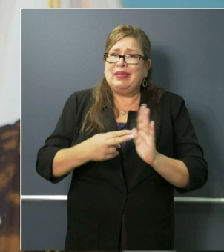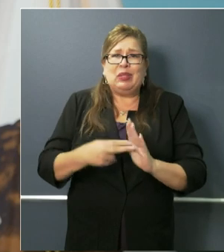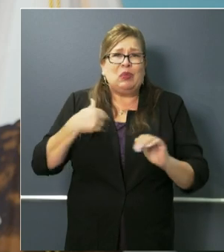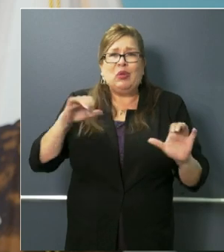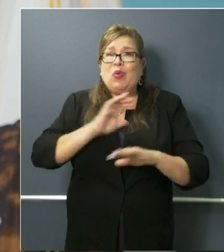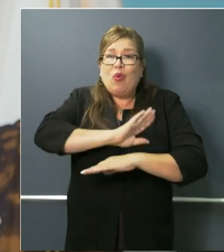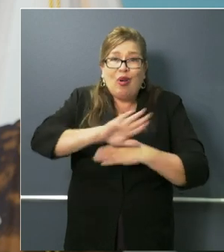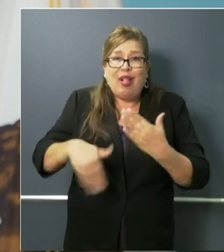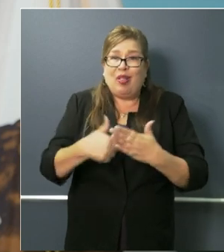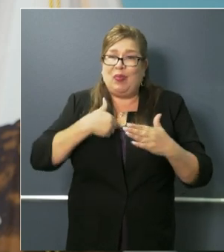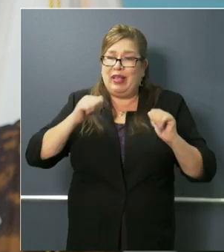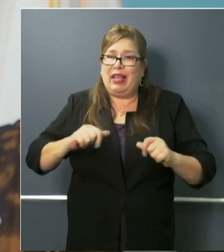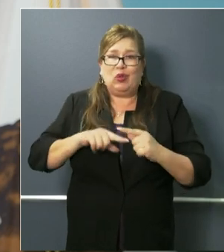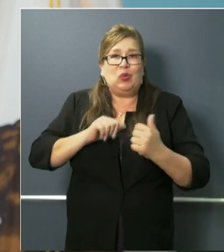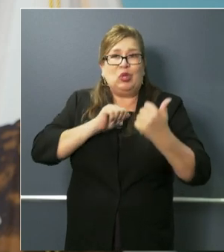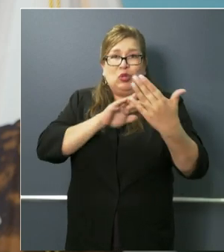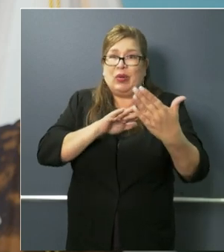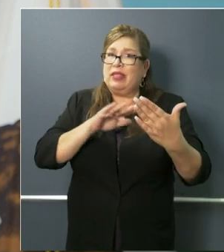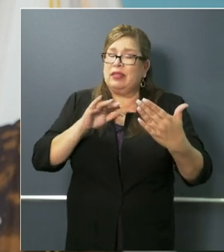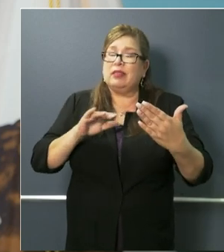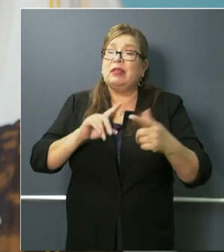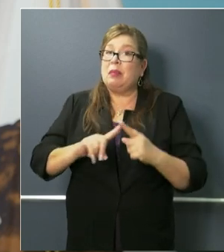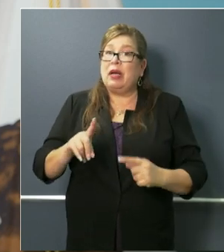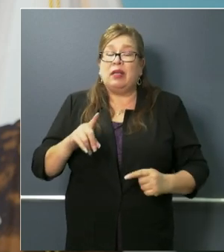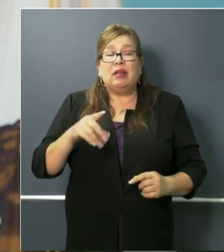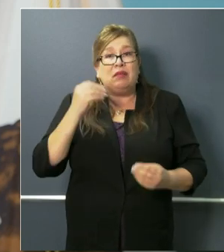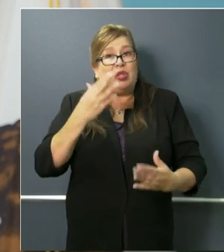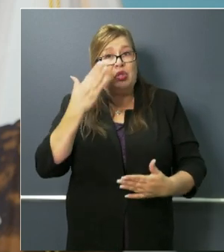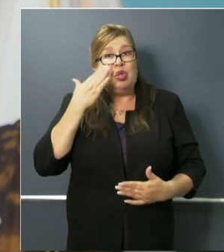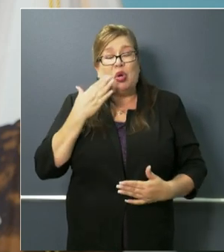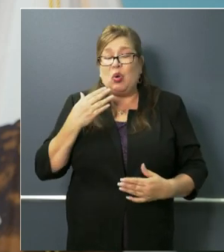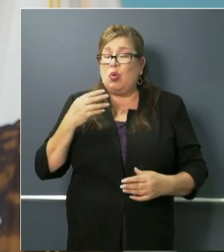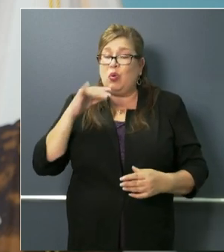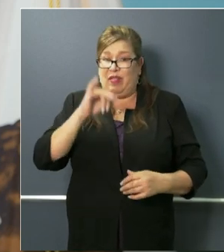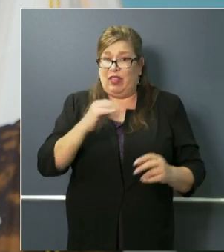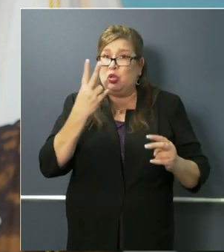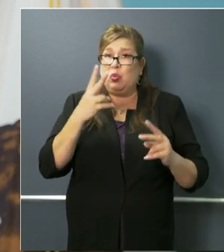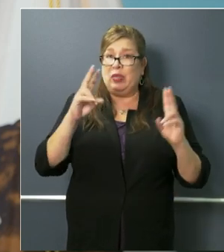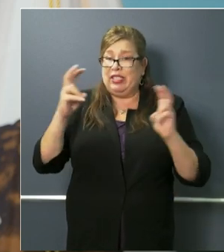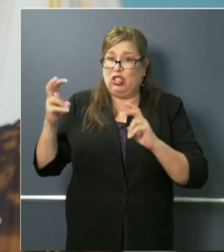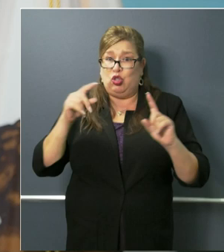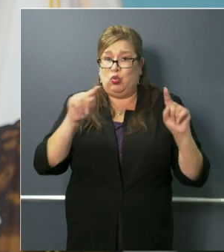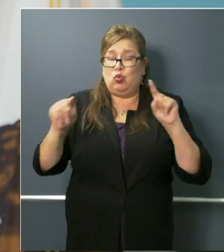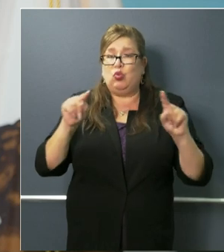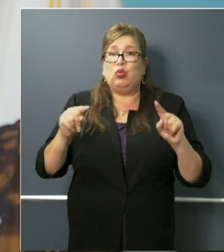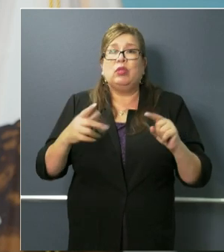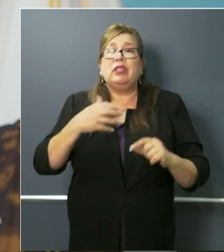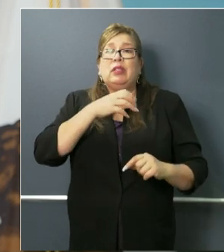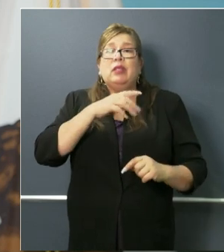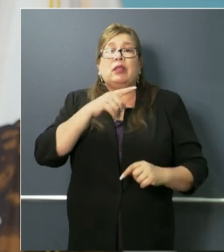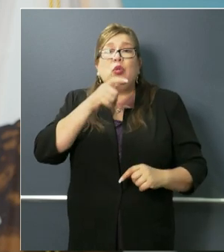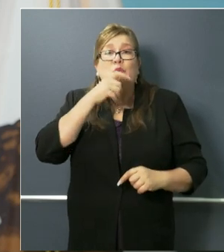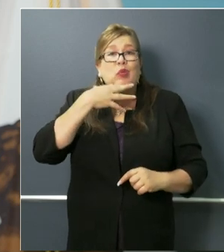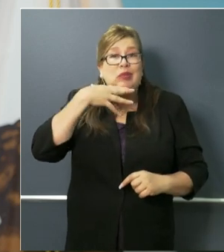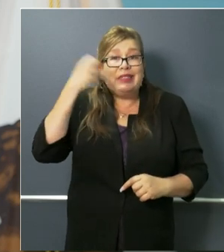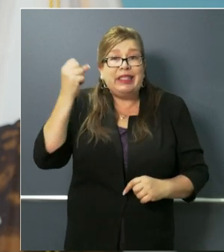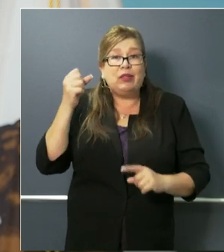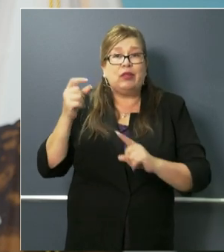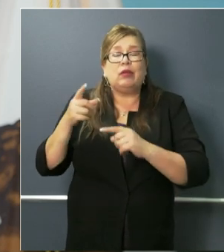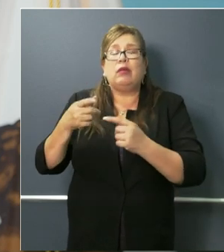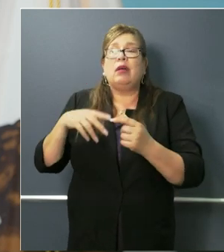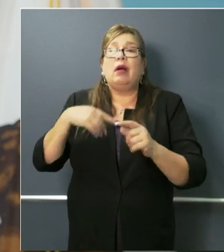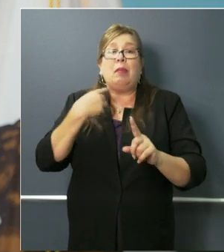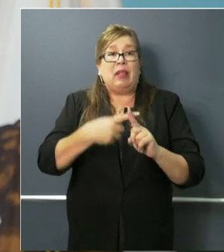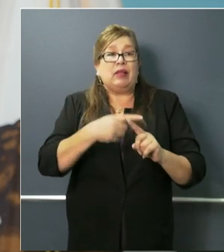uh to try to address this but this is a top as i said homelessness and this issue is of top concerns because you're seeing some of these